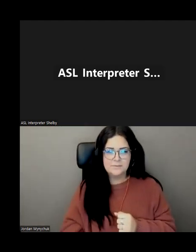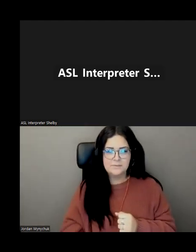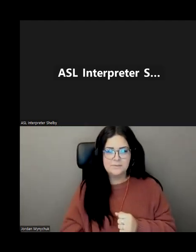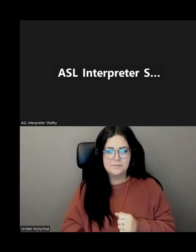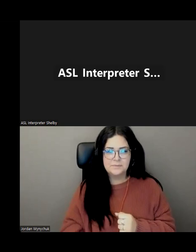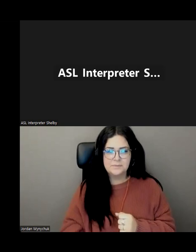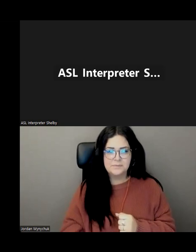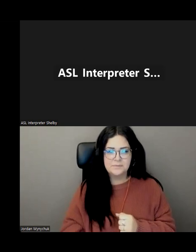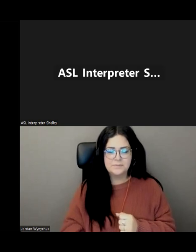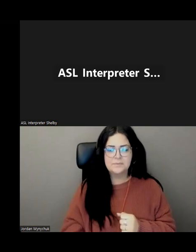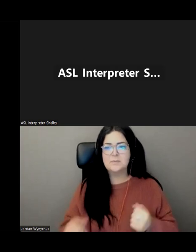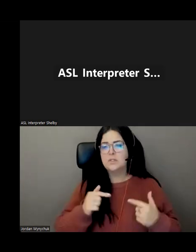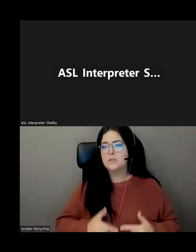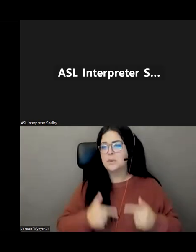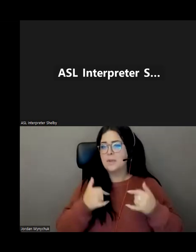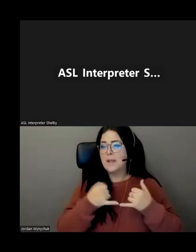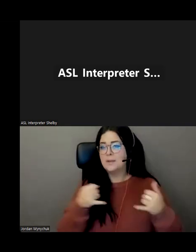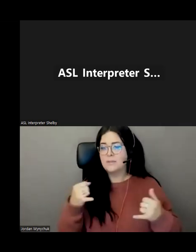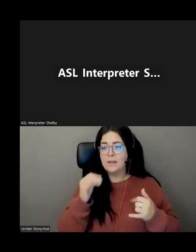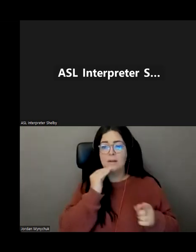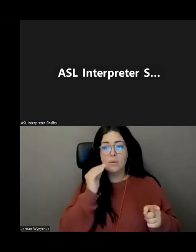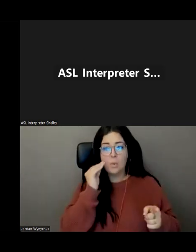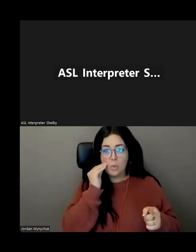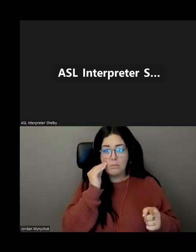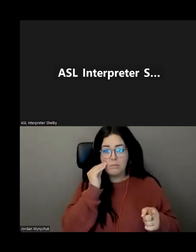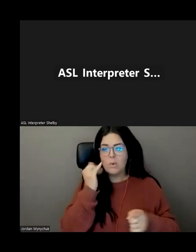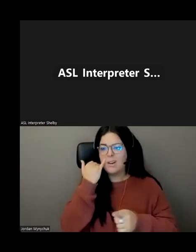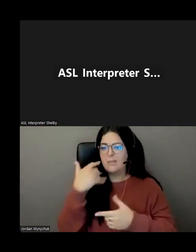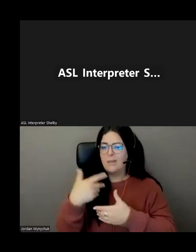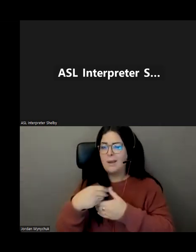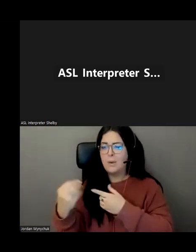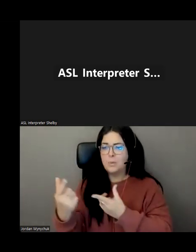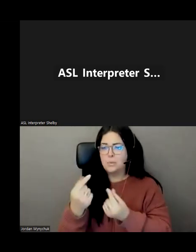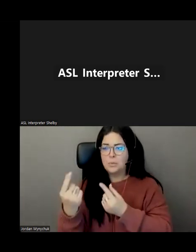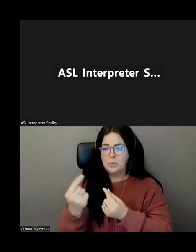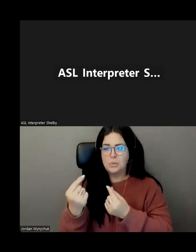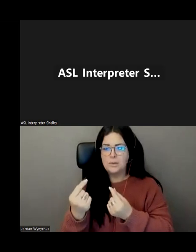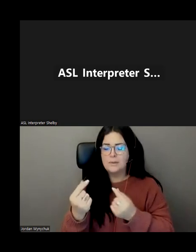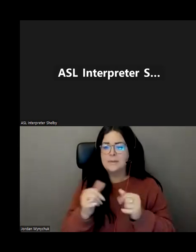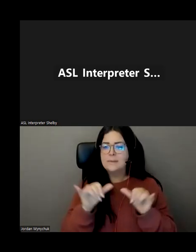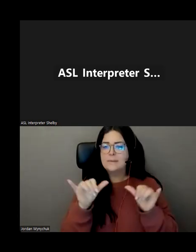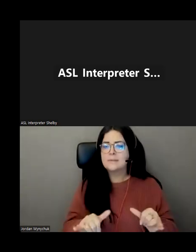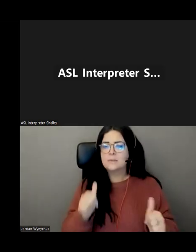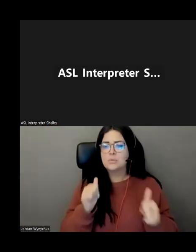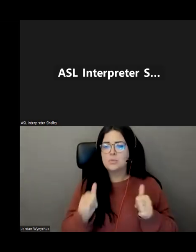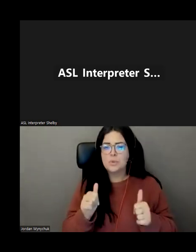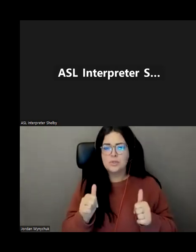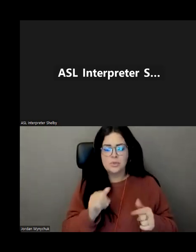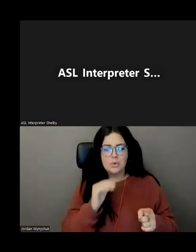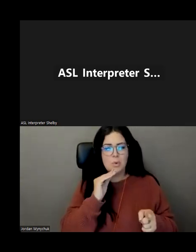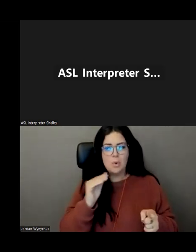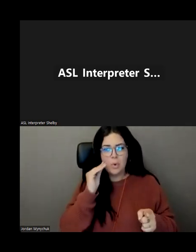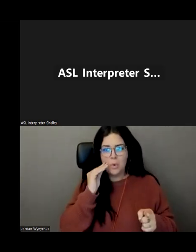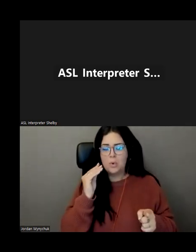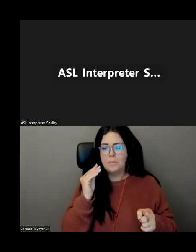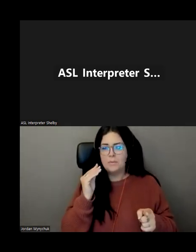lifeline at home we're on the go so what what kind of system would you need uh at home uh it's more for people